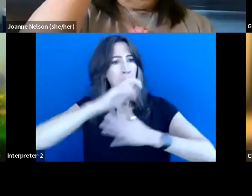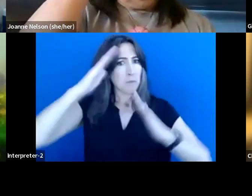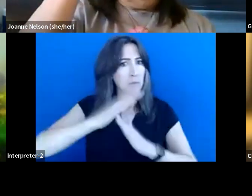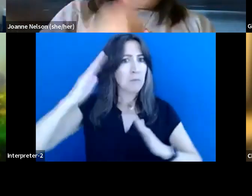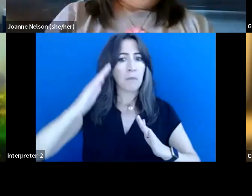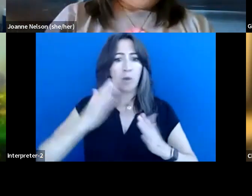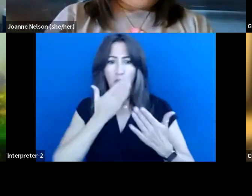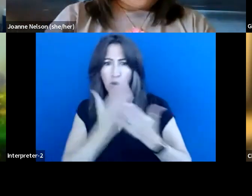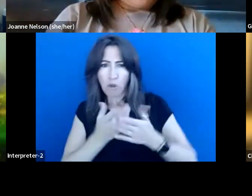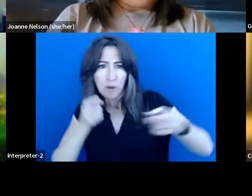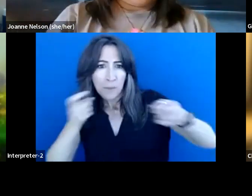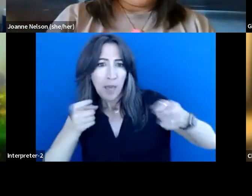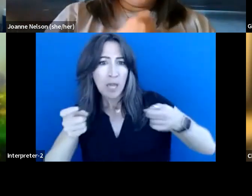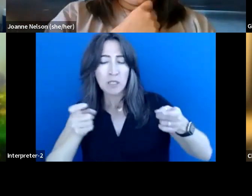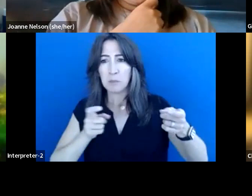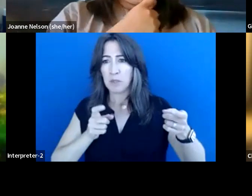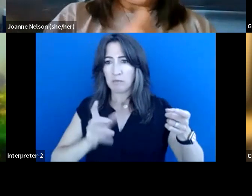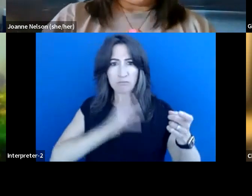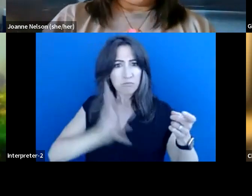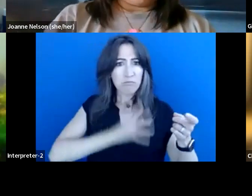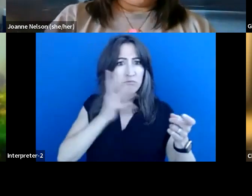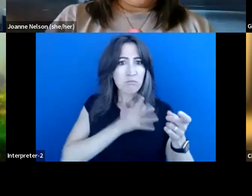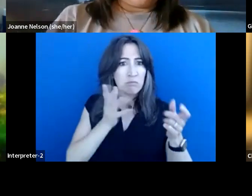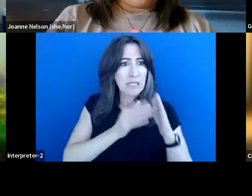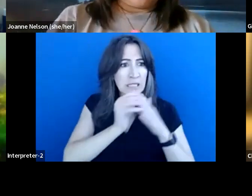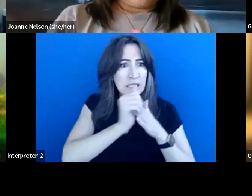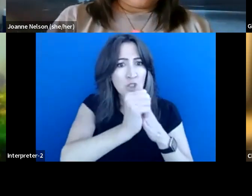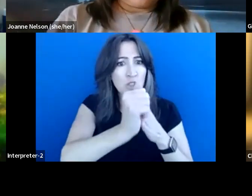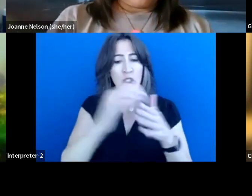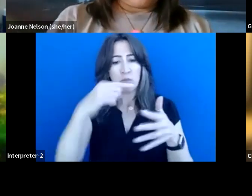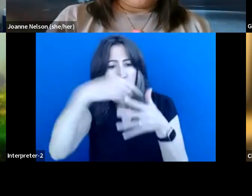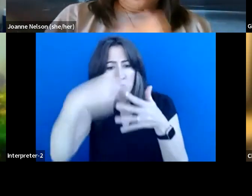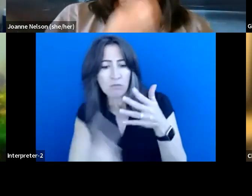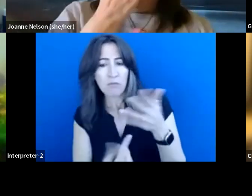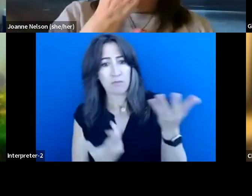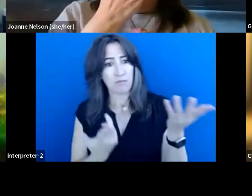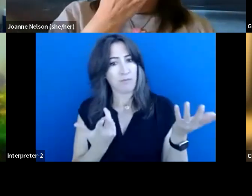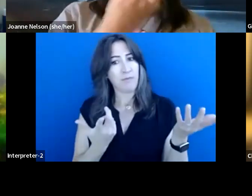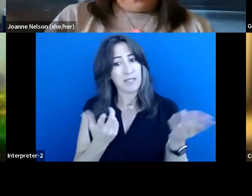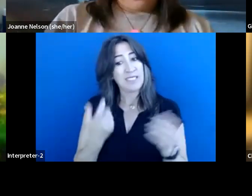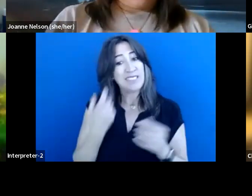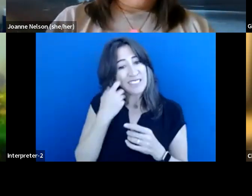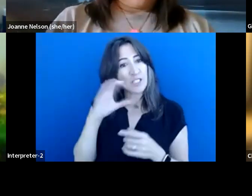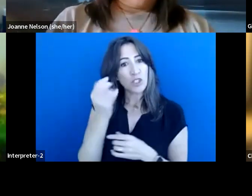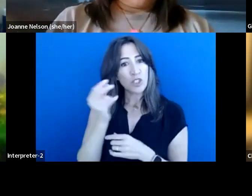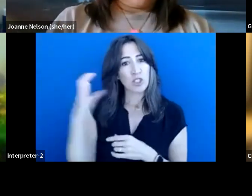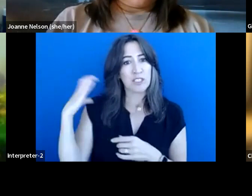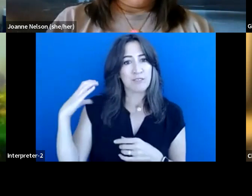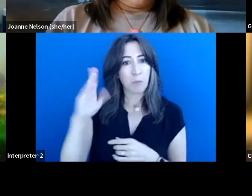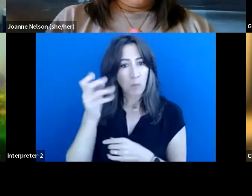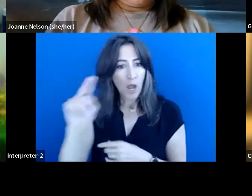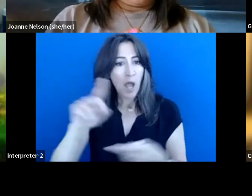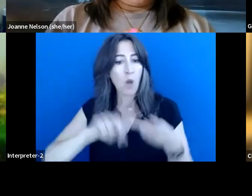governance on the water is and how, you know, as both, you know, Brown and Christina have been mentioning,